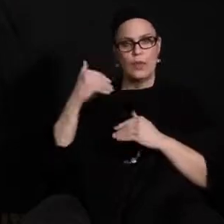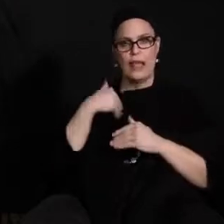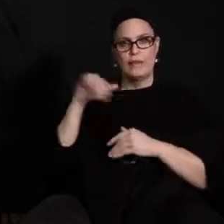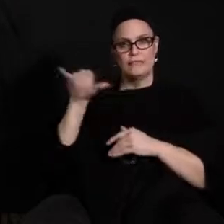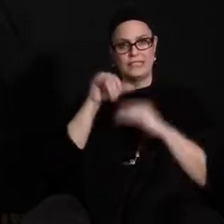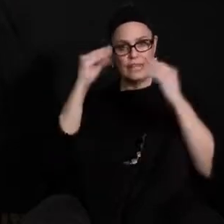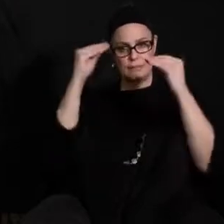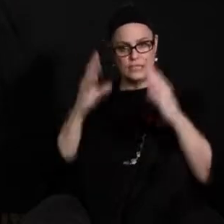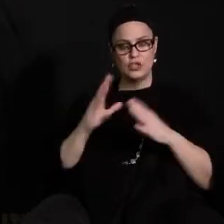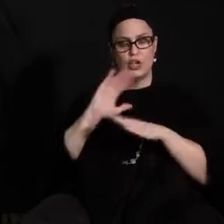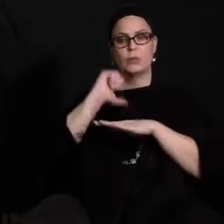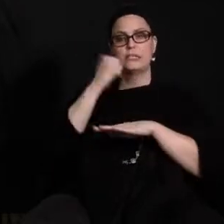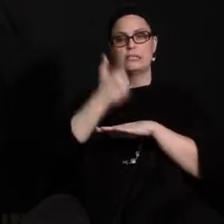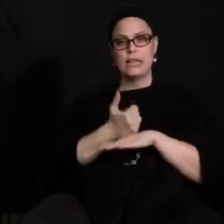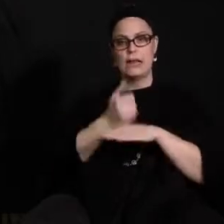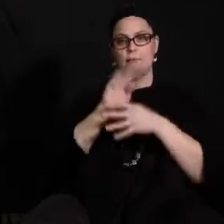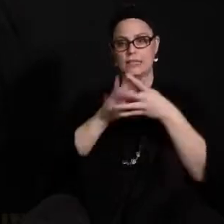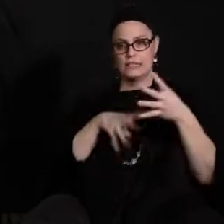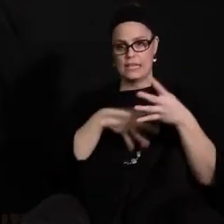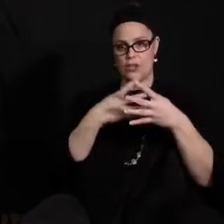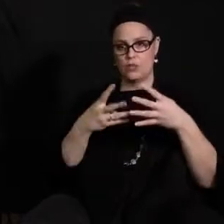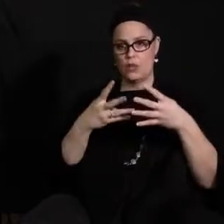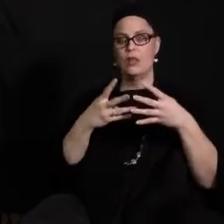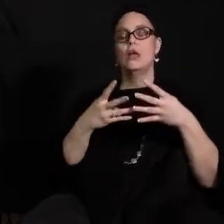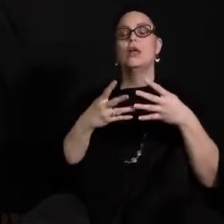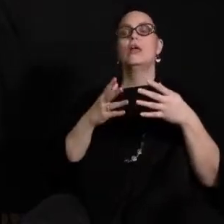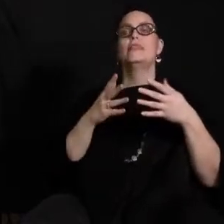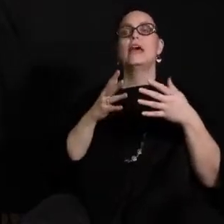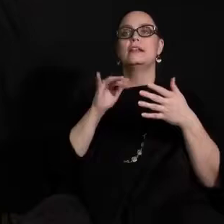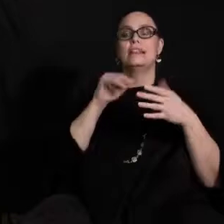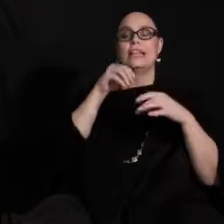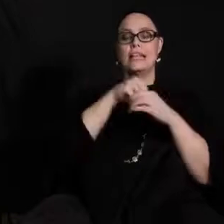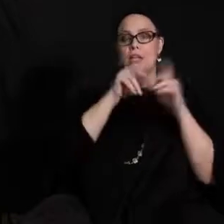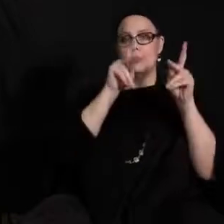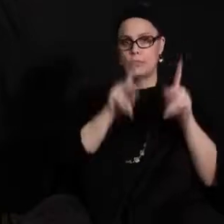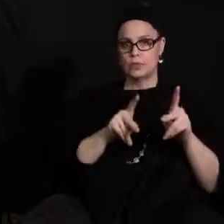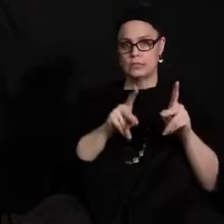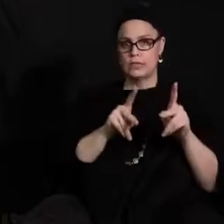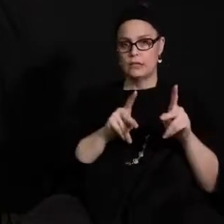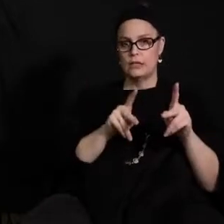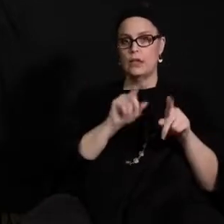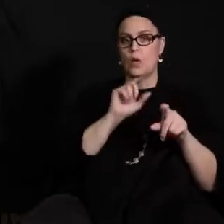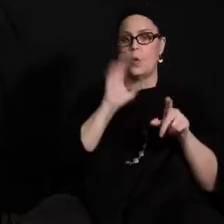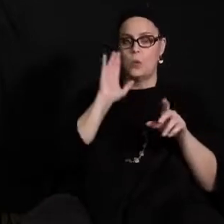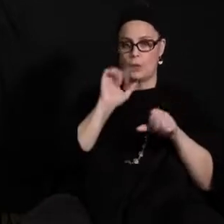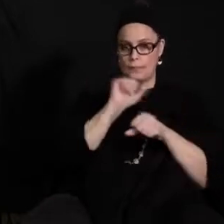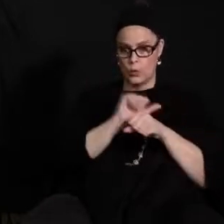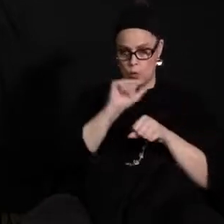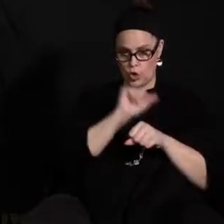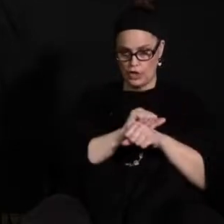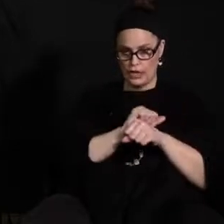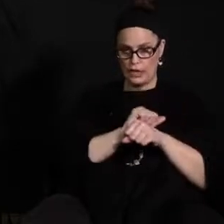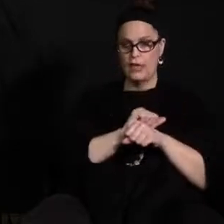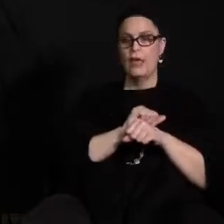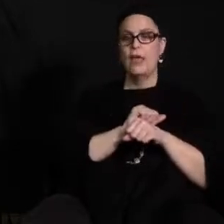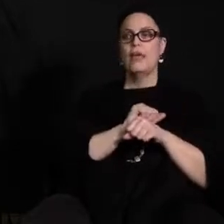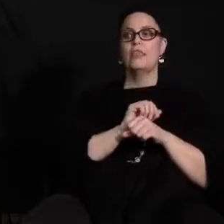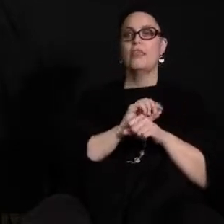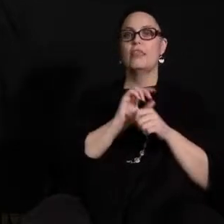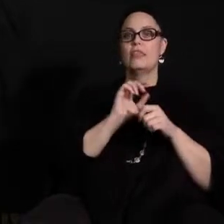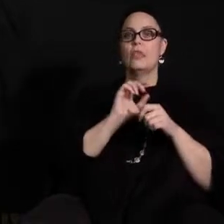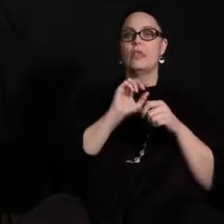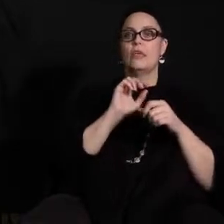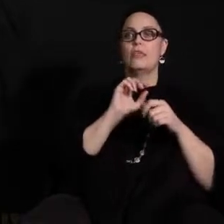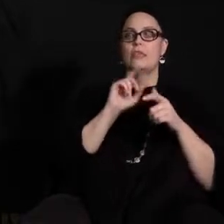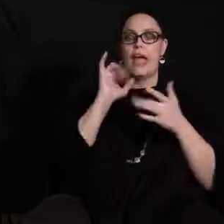we set up our schedule is that our teachers that would be working in person with students would be working in person and the way the schedule is set up for that